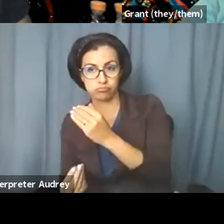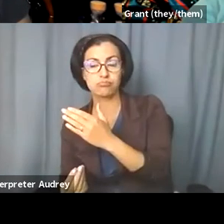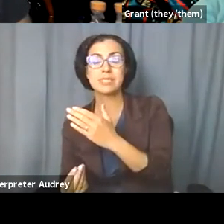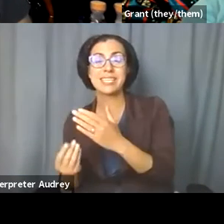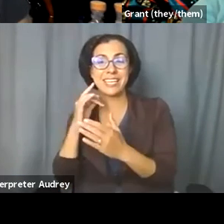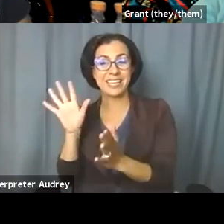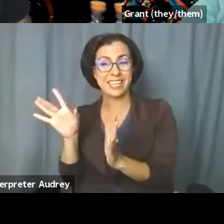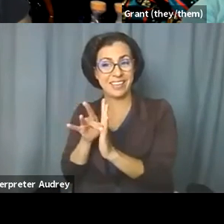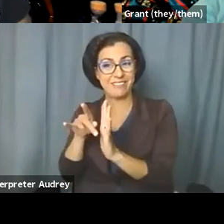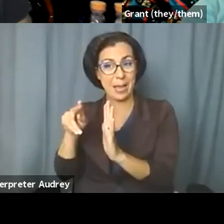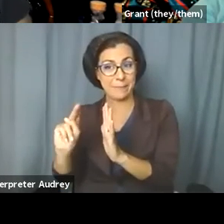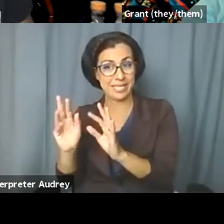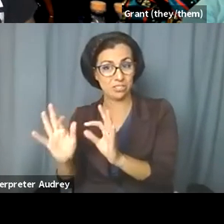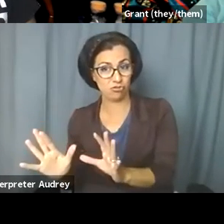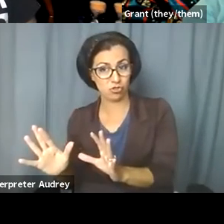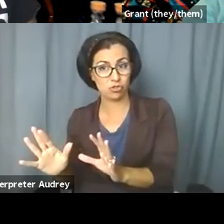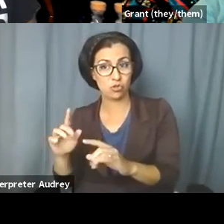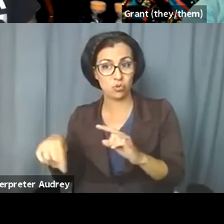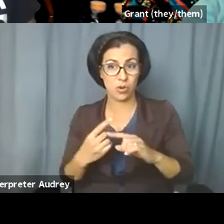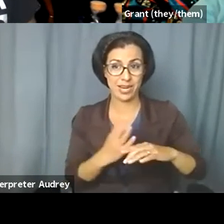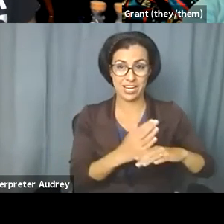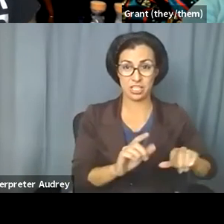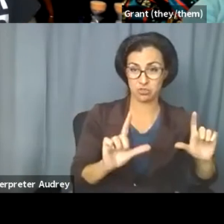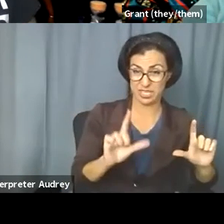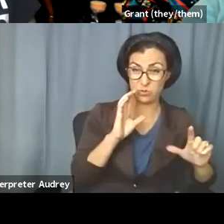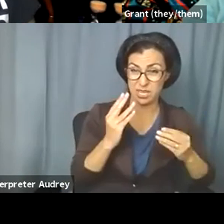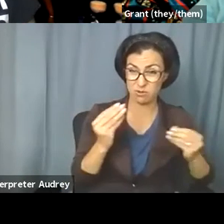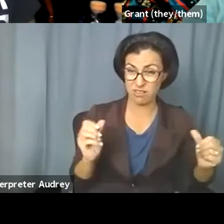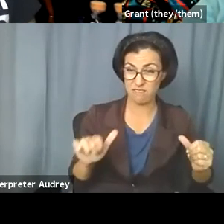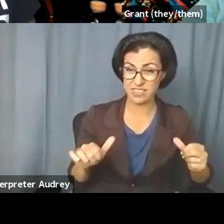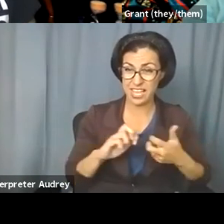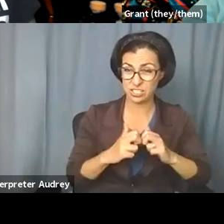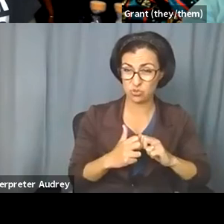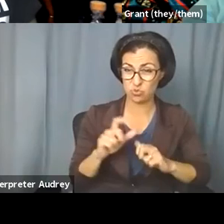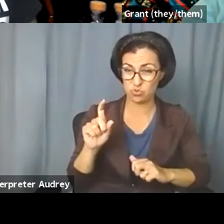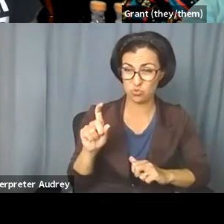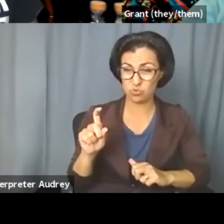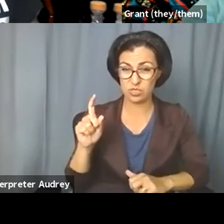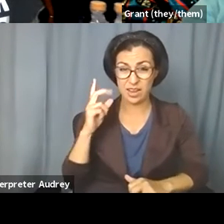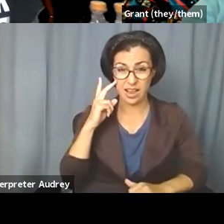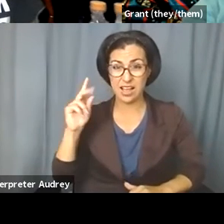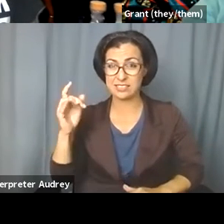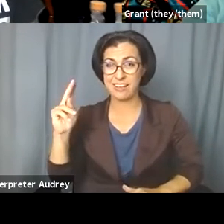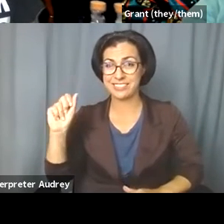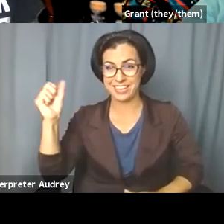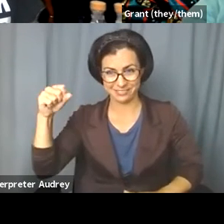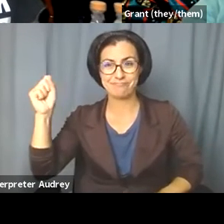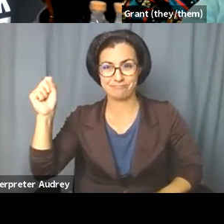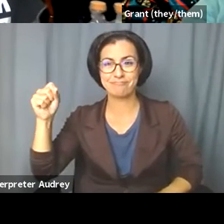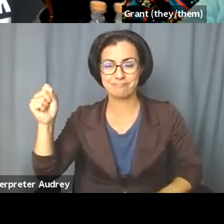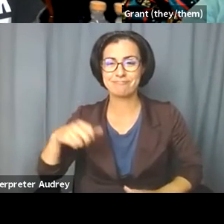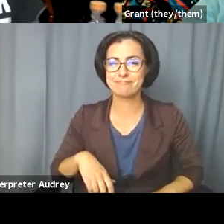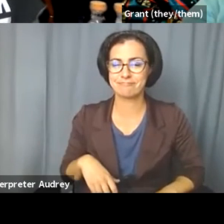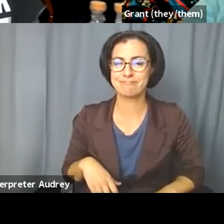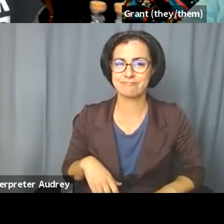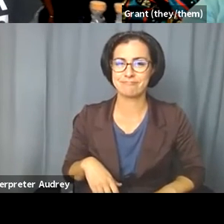the sign interpreter when I share my screen, will that resolve that issue for me? I believe it will. Thank you. I saw Deanna nodding their head.